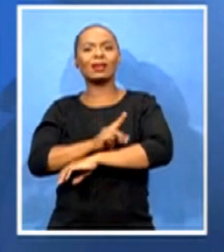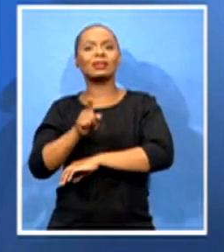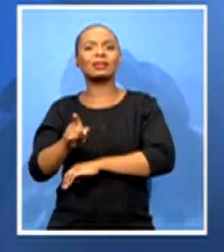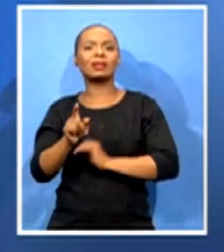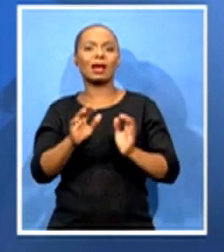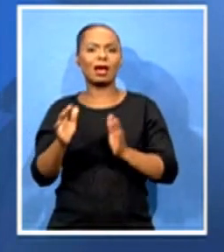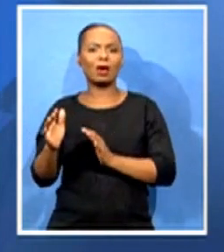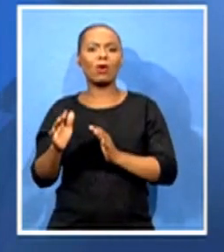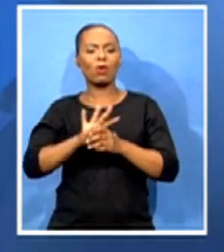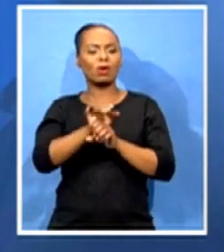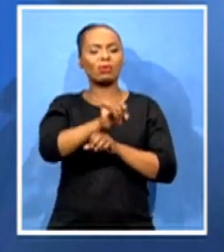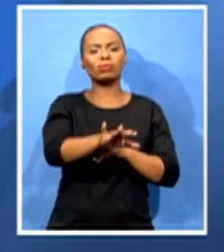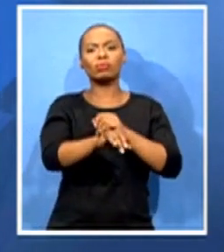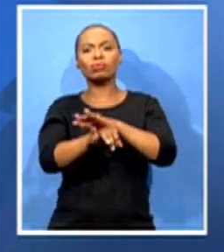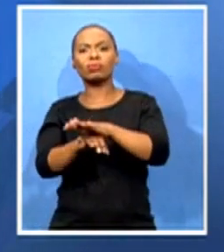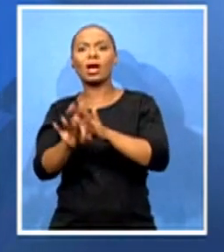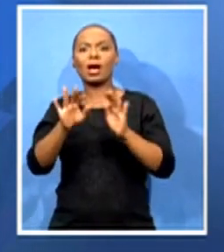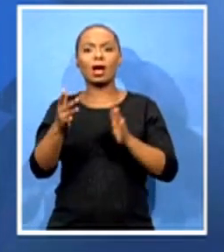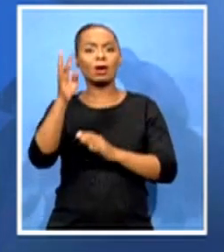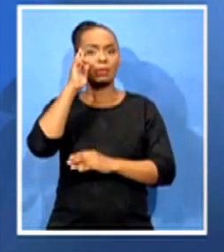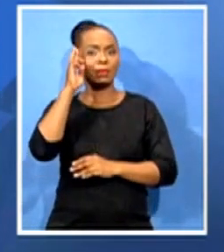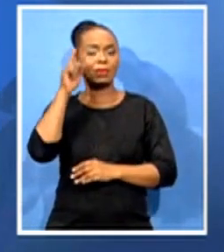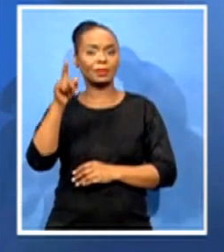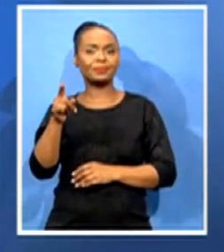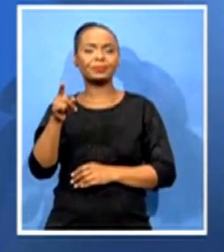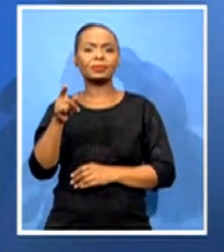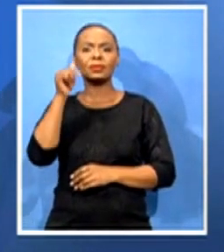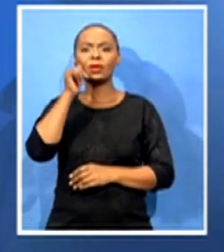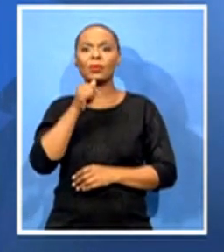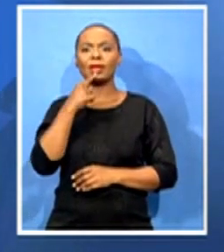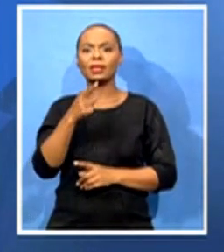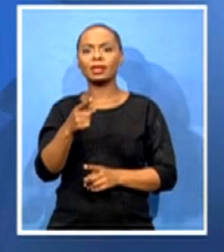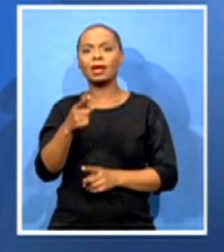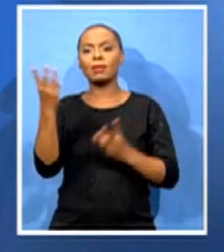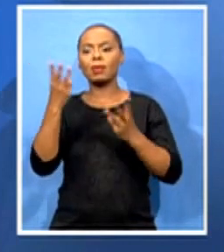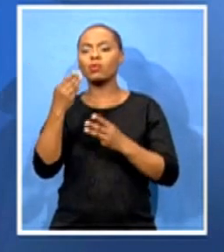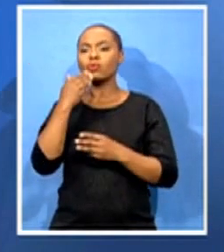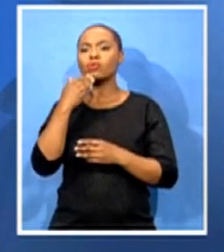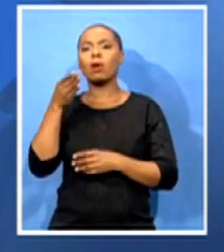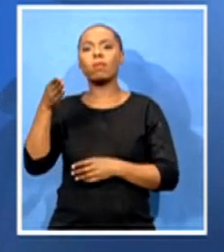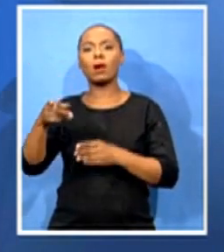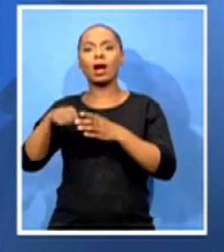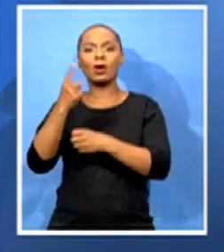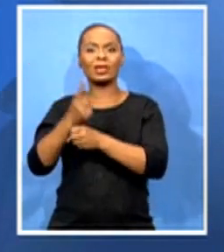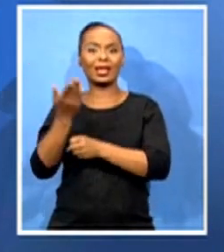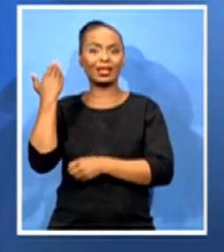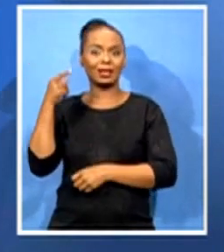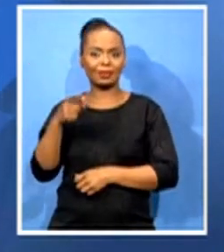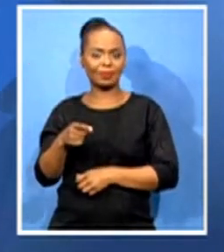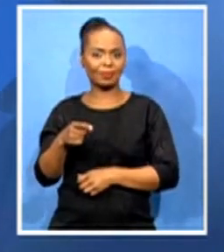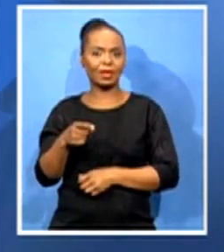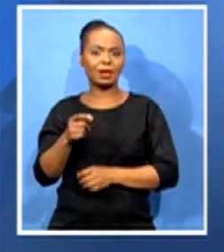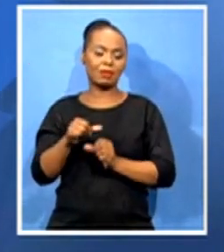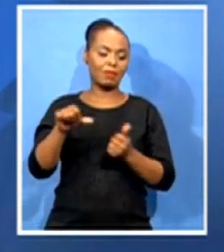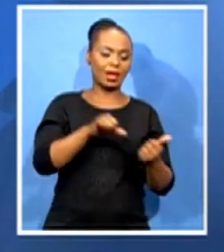You remember when we said to people who were in the country at that time, it's because we were following